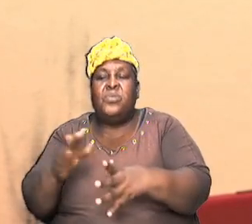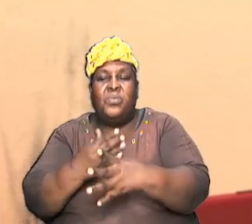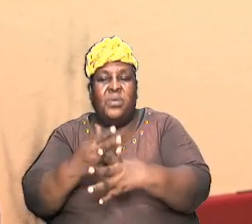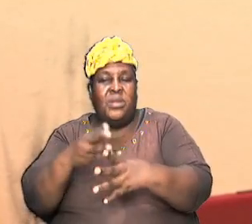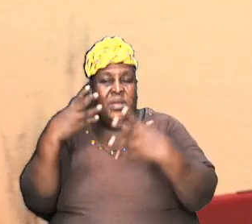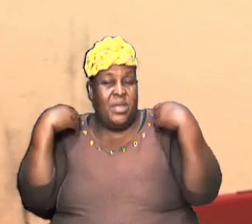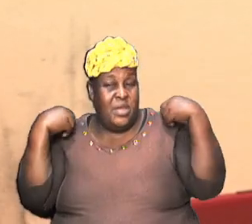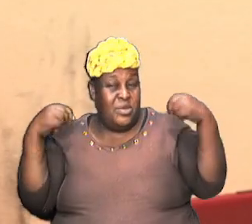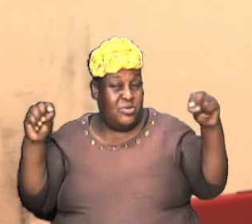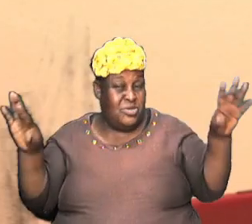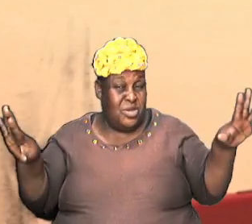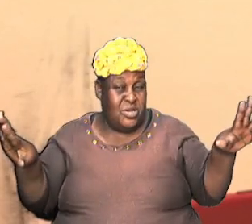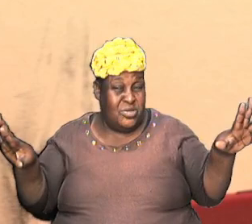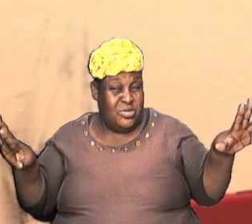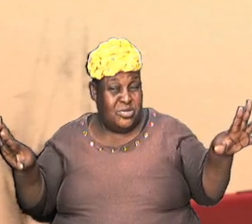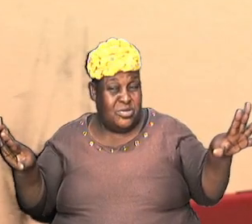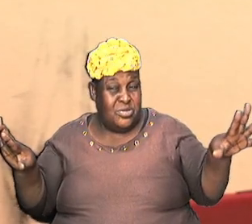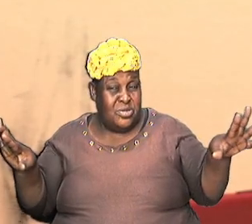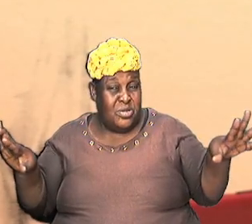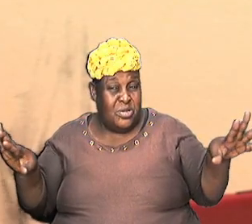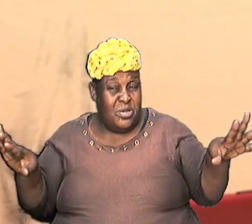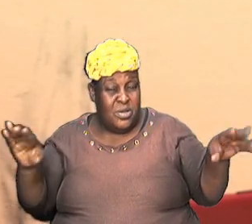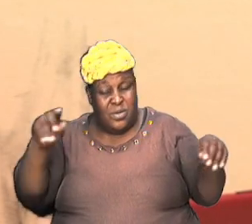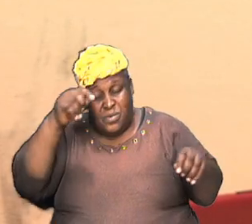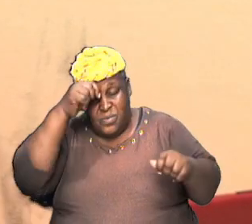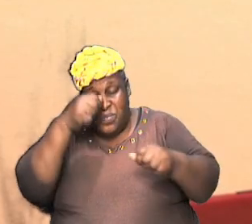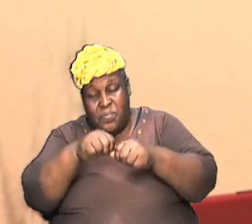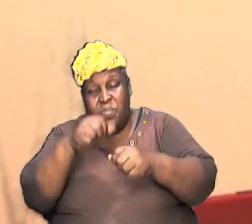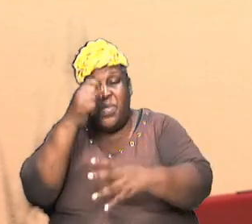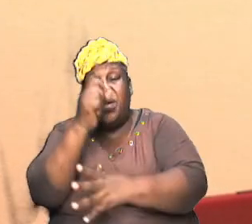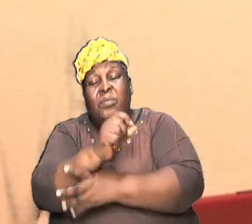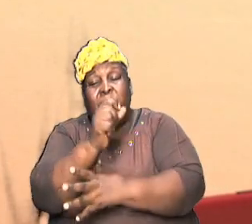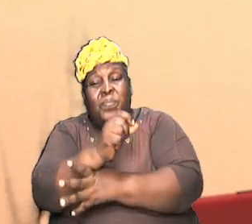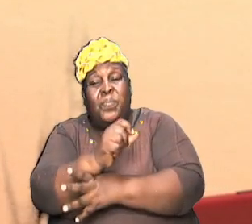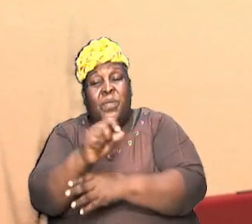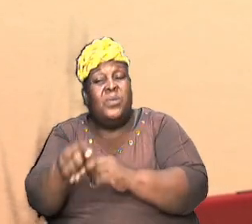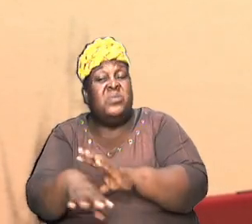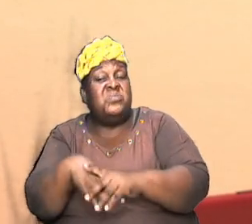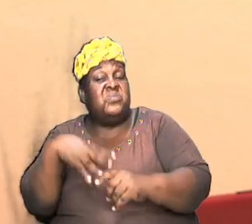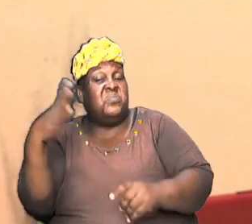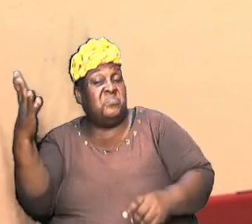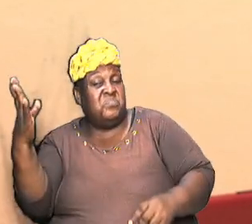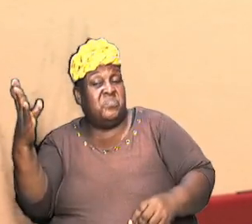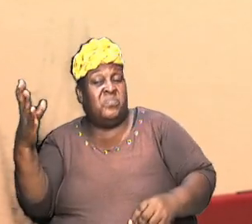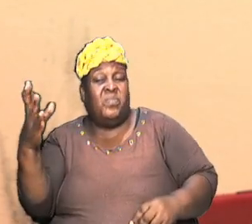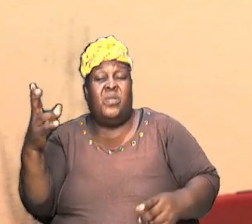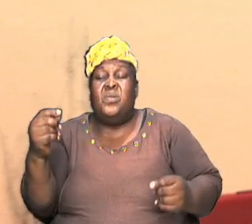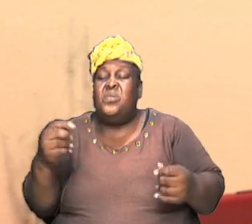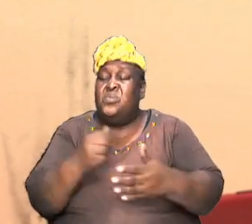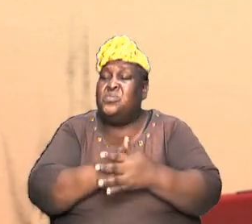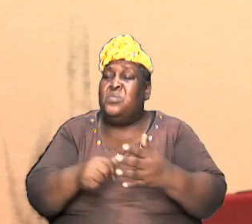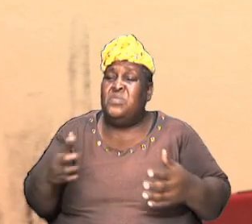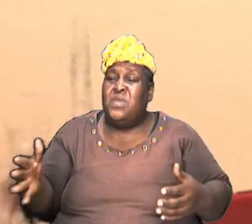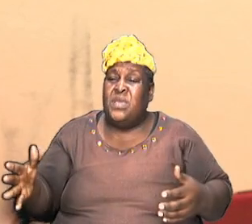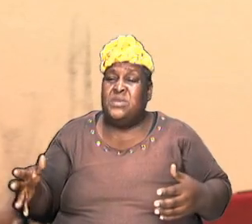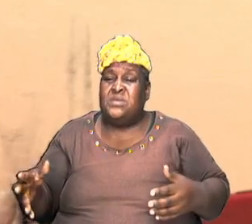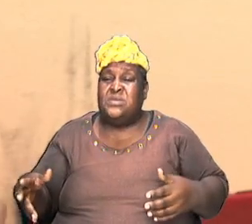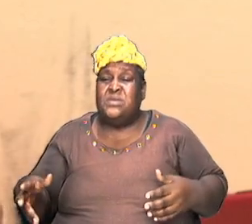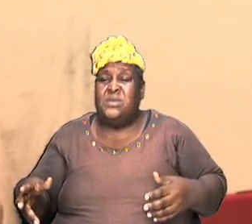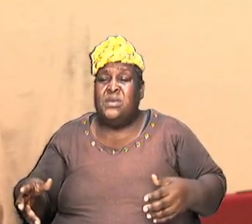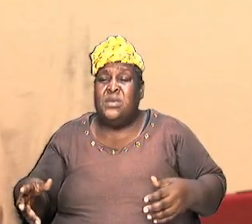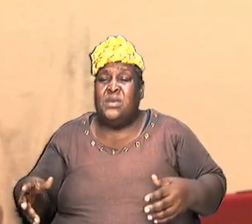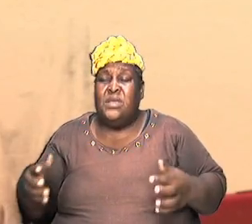you recall at one particular point Abraham was out and he was doing some things and he got a